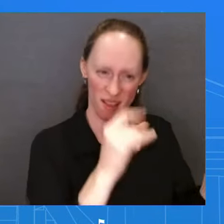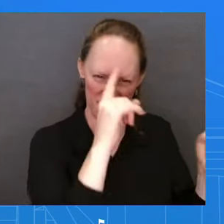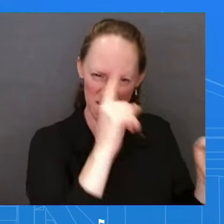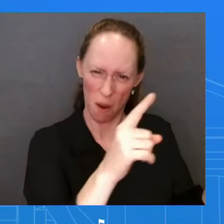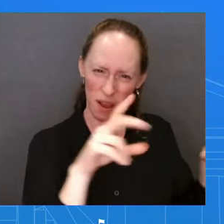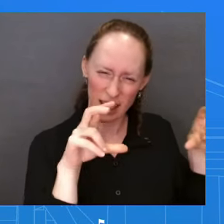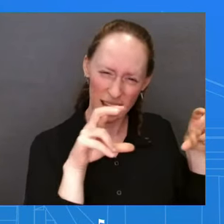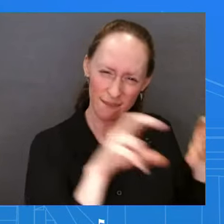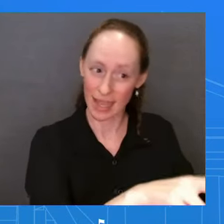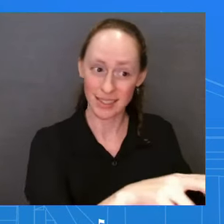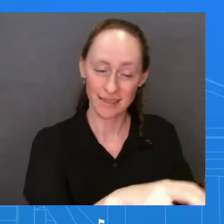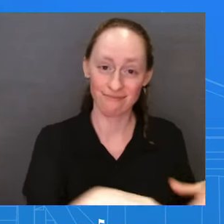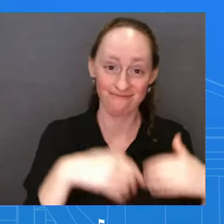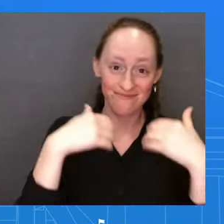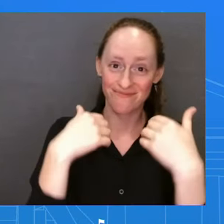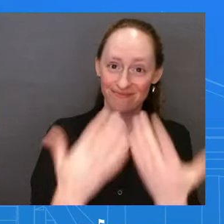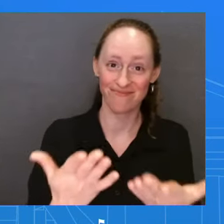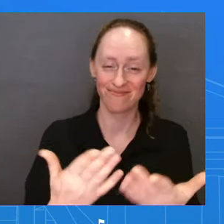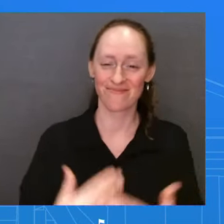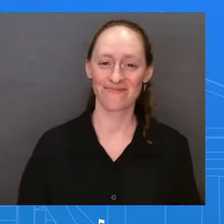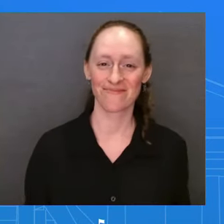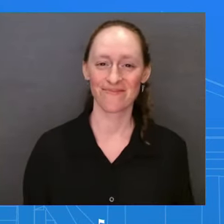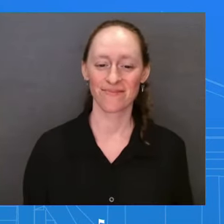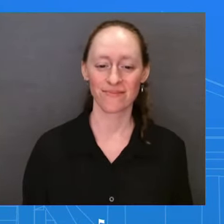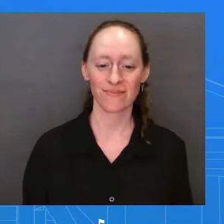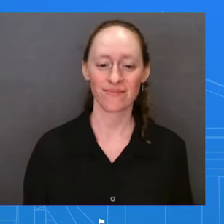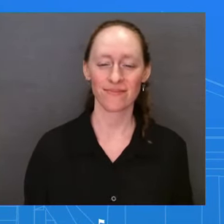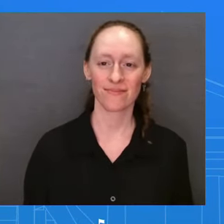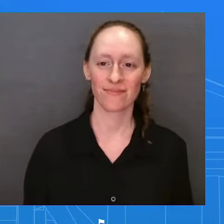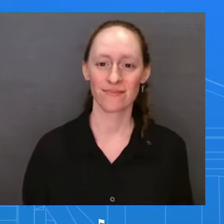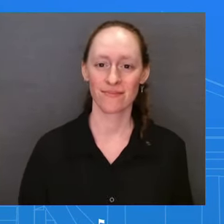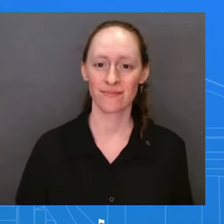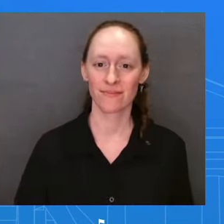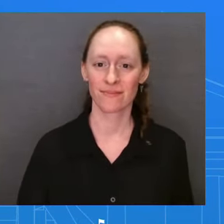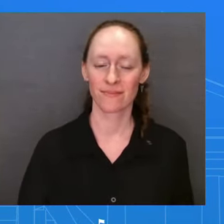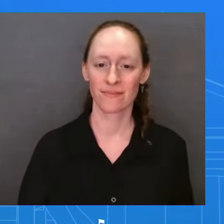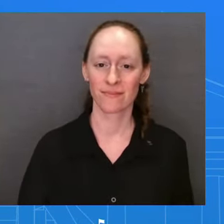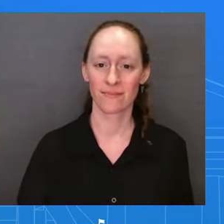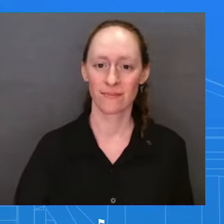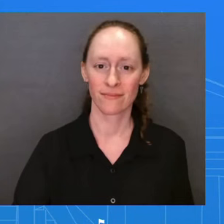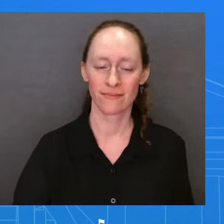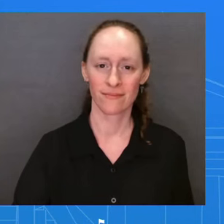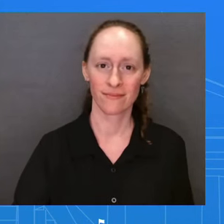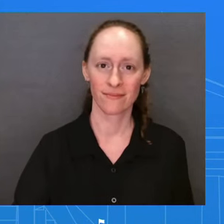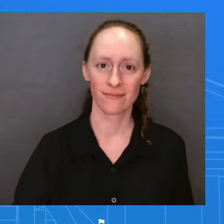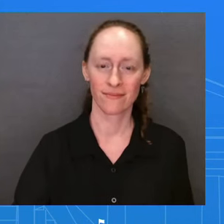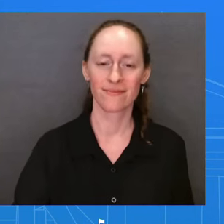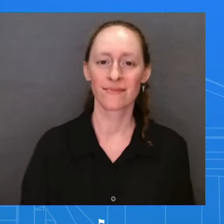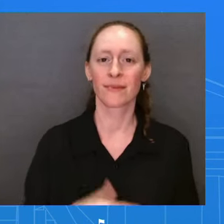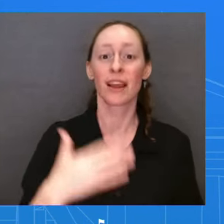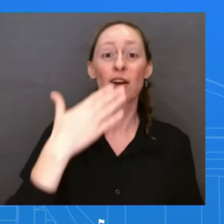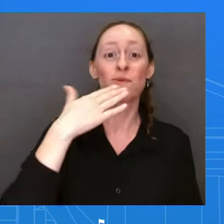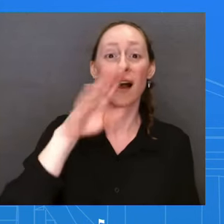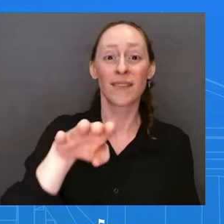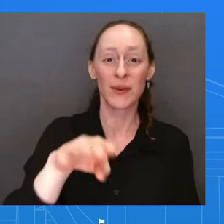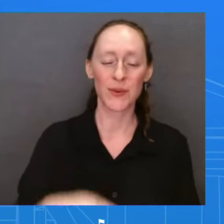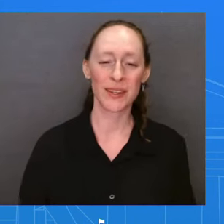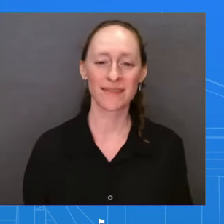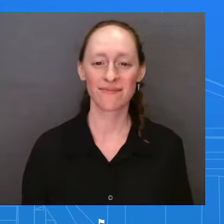Well, thank you very much and good afternoon. As you know, the President is traveling to Chicago tomorrow to deliver